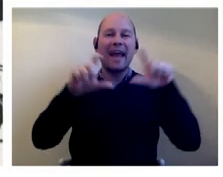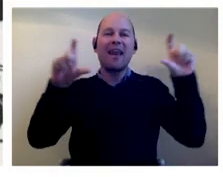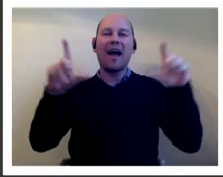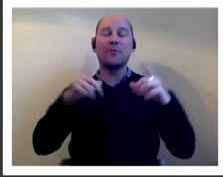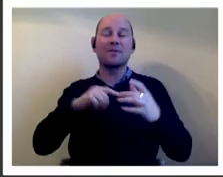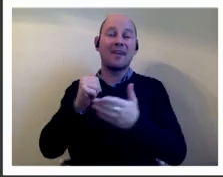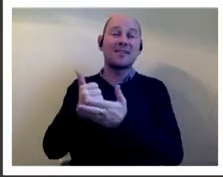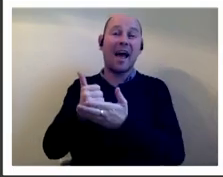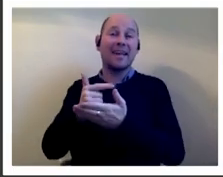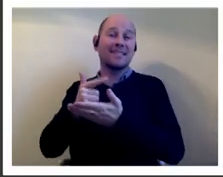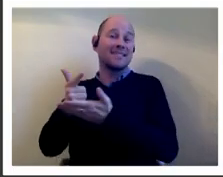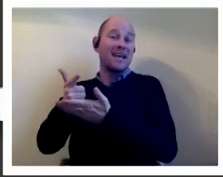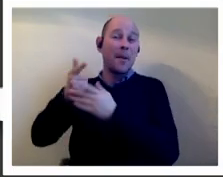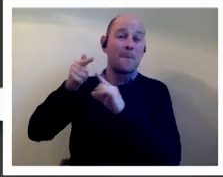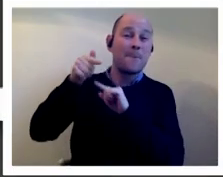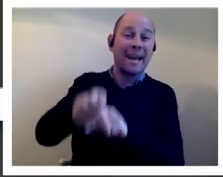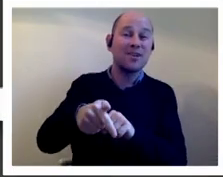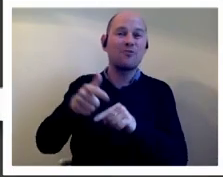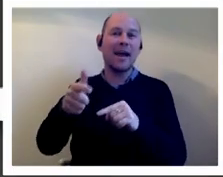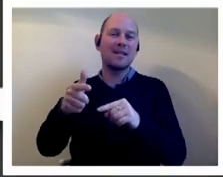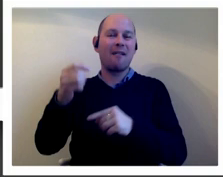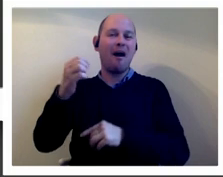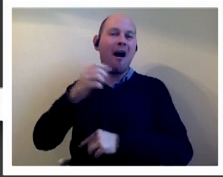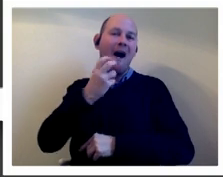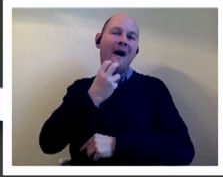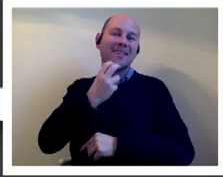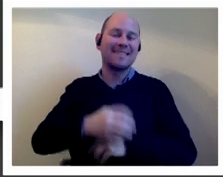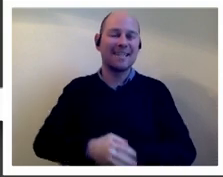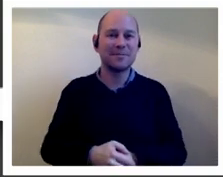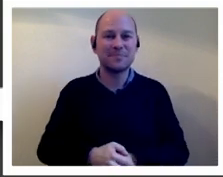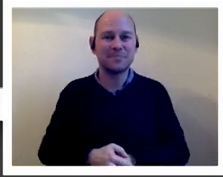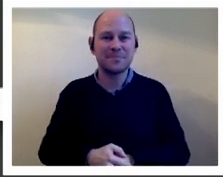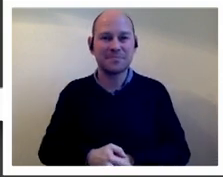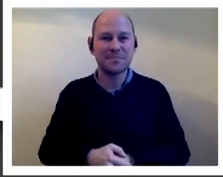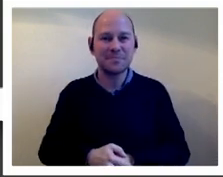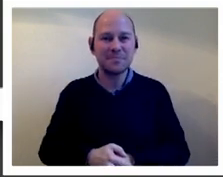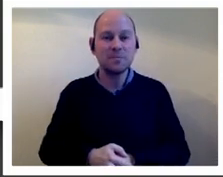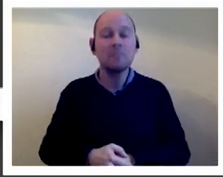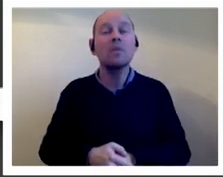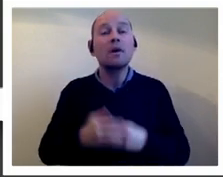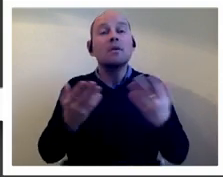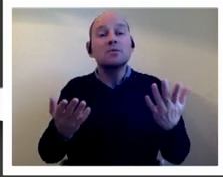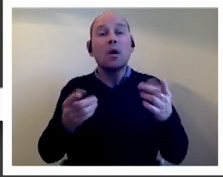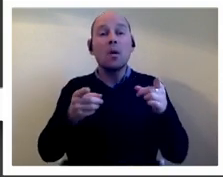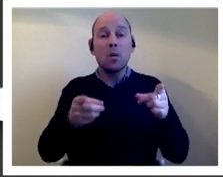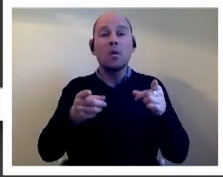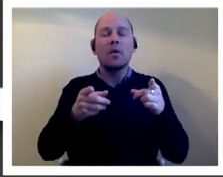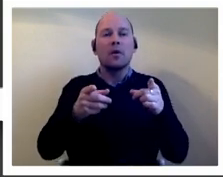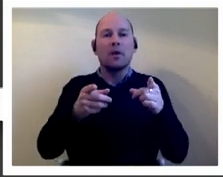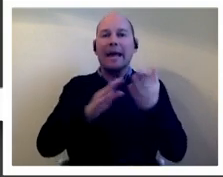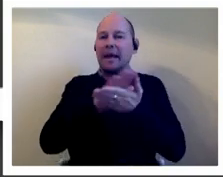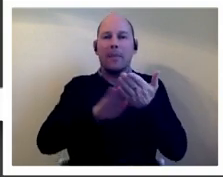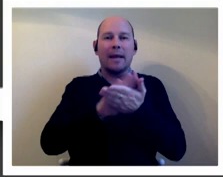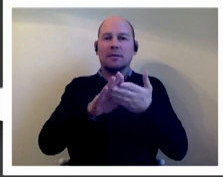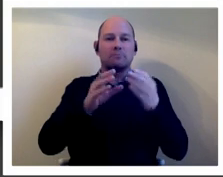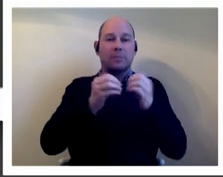so moving on what were the effects of section 28 well it as already shown it sent the bbc into a complete flap